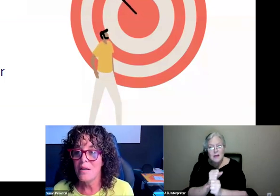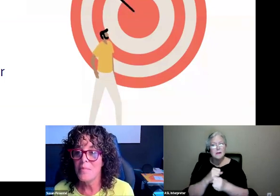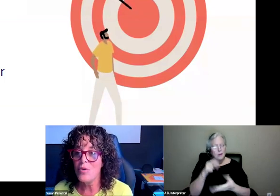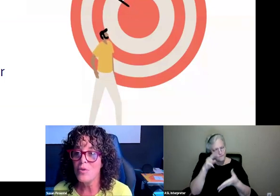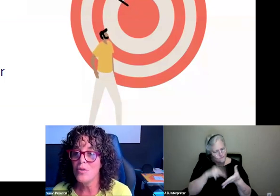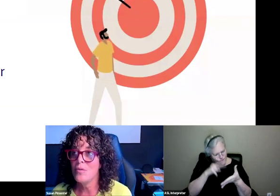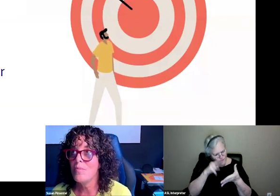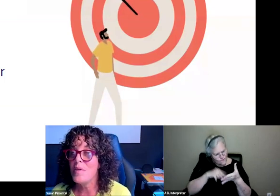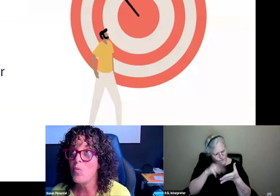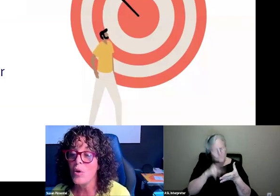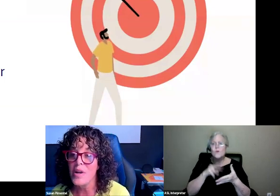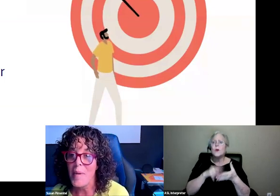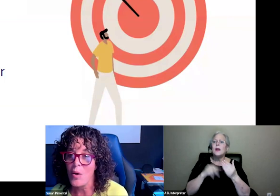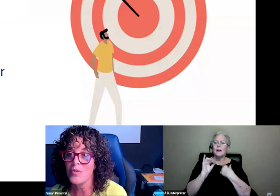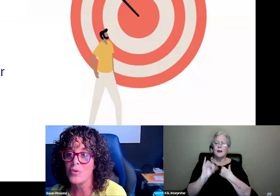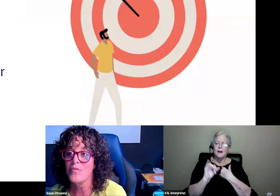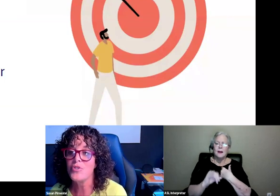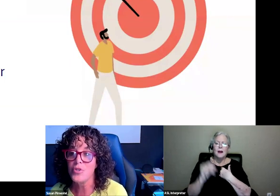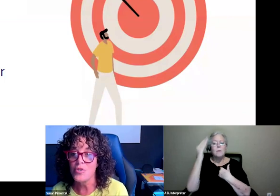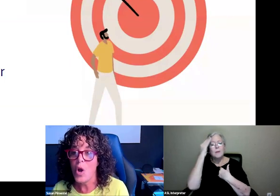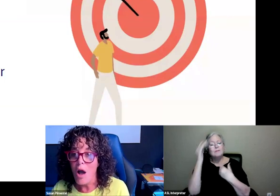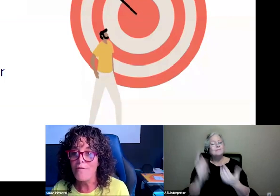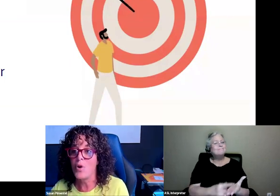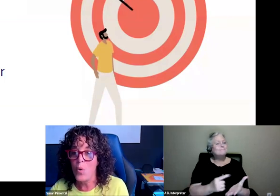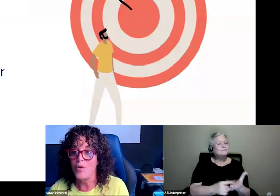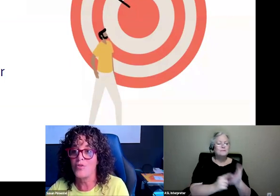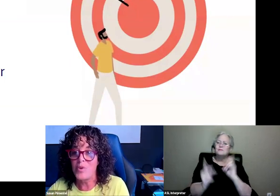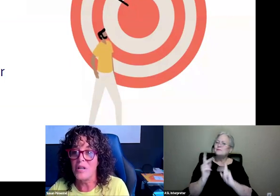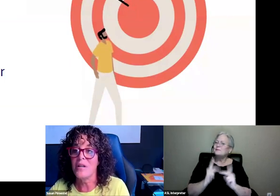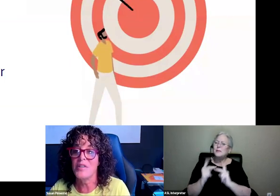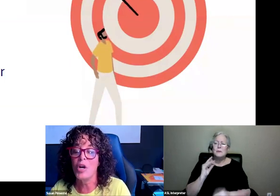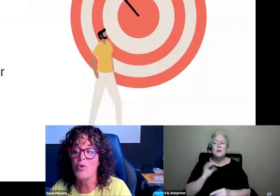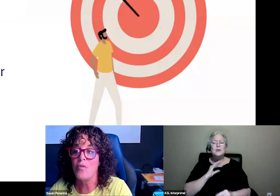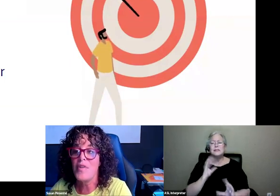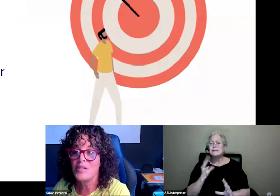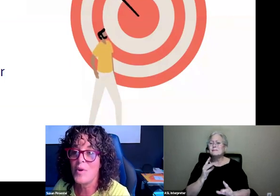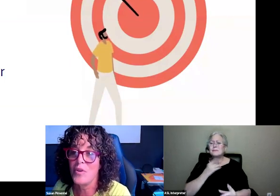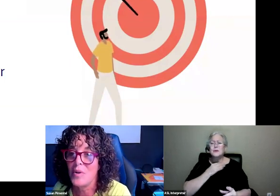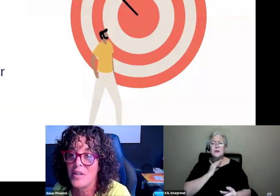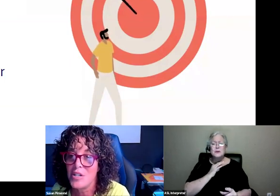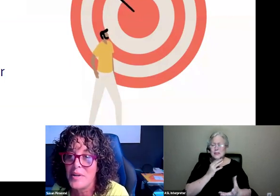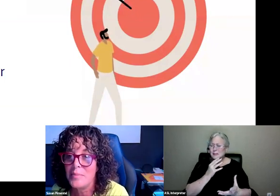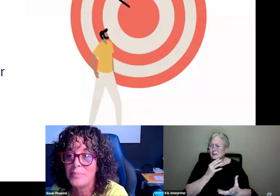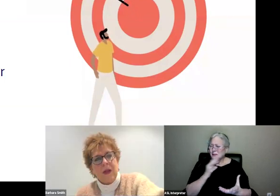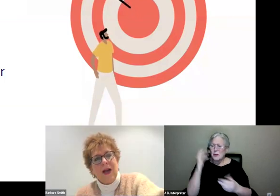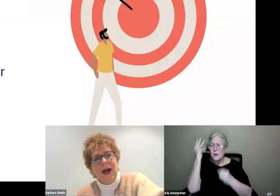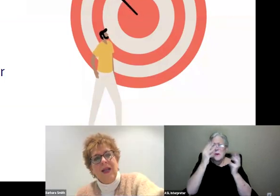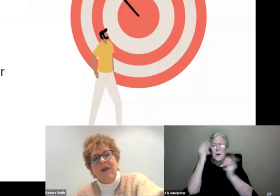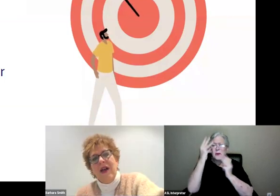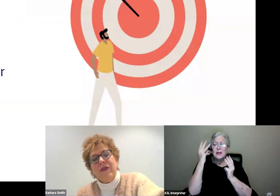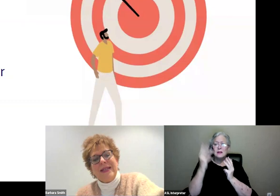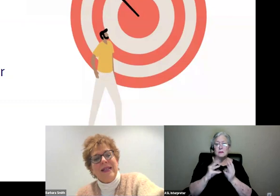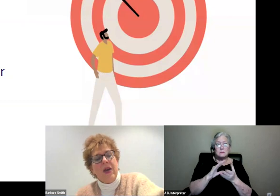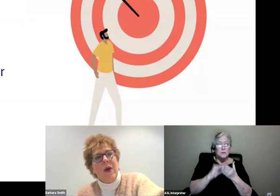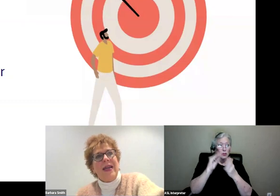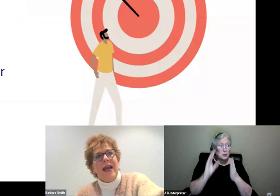people worry about sort of students off in the corners reading because they don't know if that's what they're really doing. I